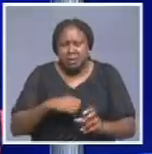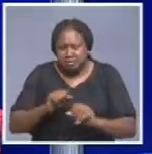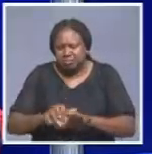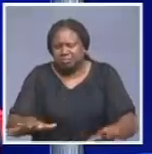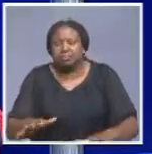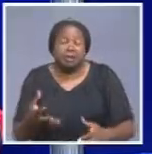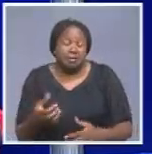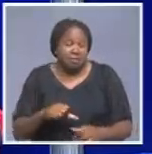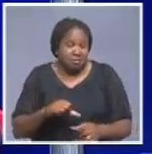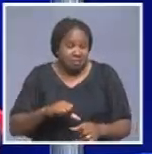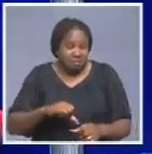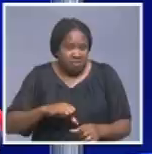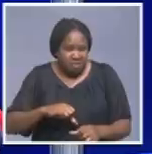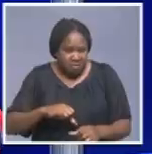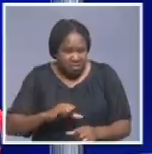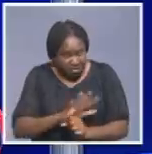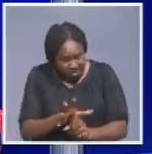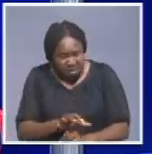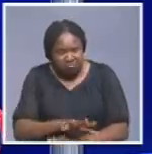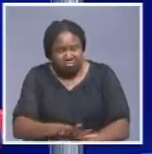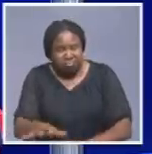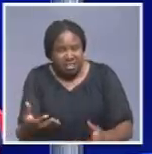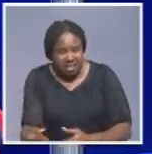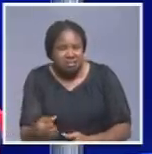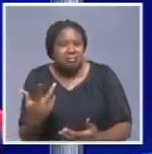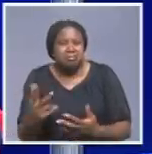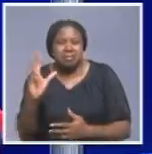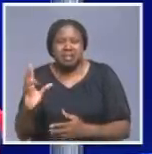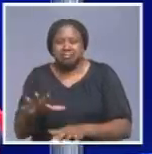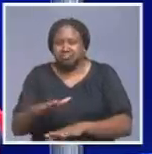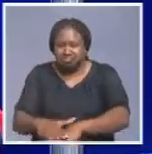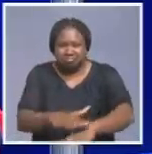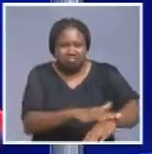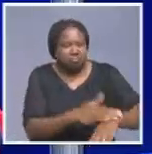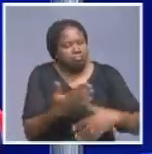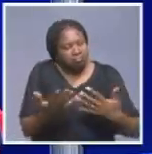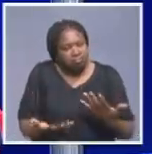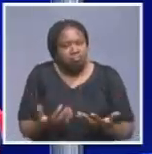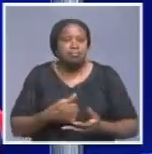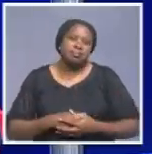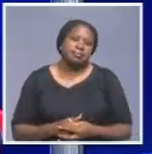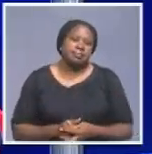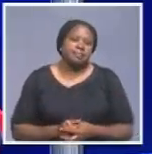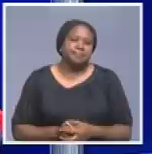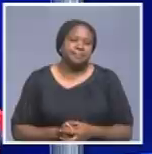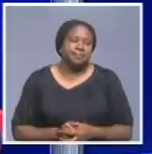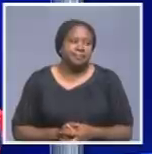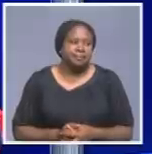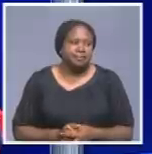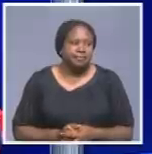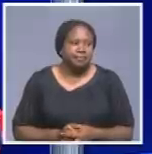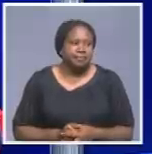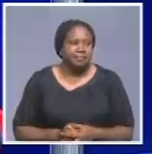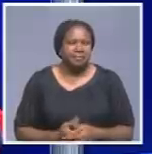have been deposited. So, in any case, we do not take any chance.